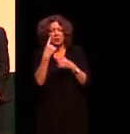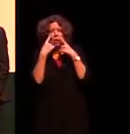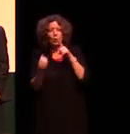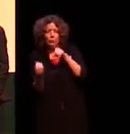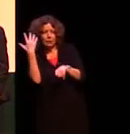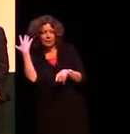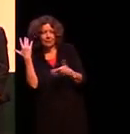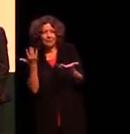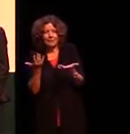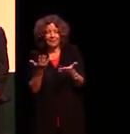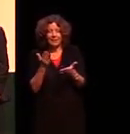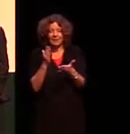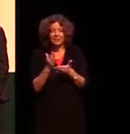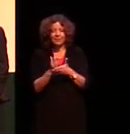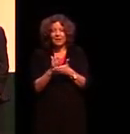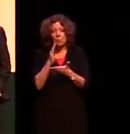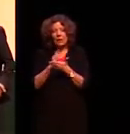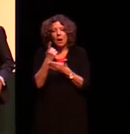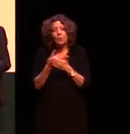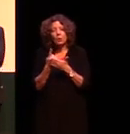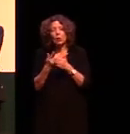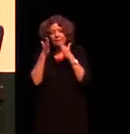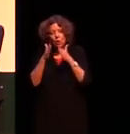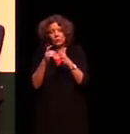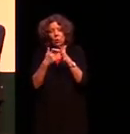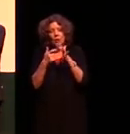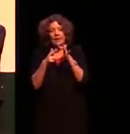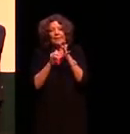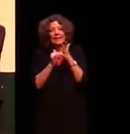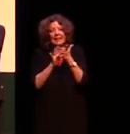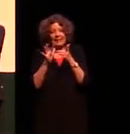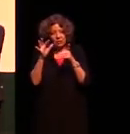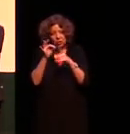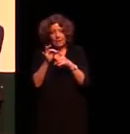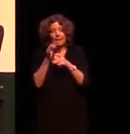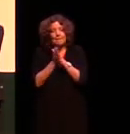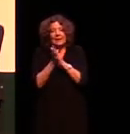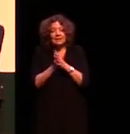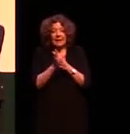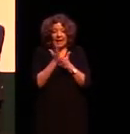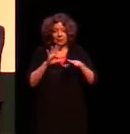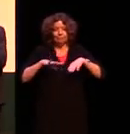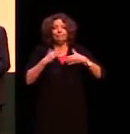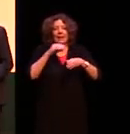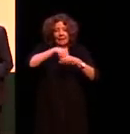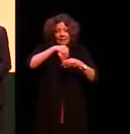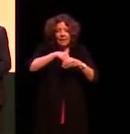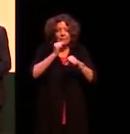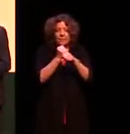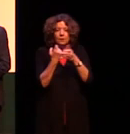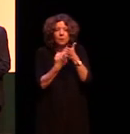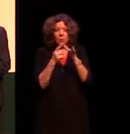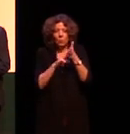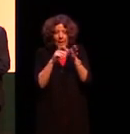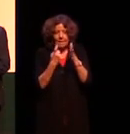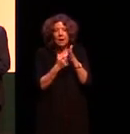so I was just focused on the the kinship meanings things that are encoded in the grammar but of course there are lots of words for all your different